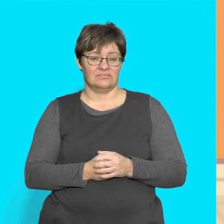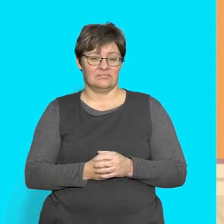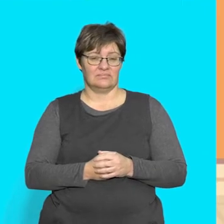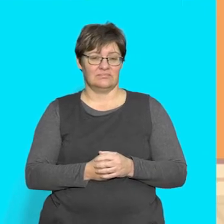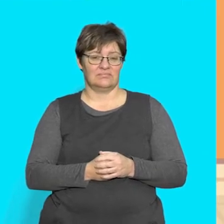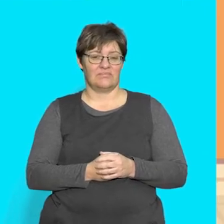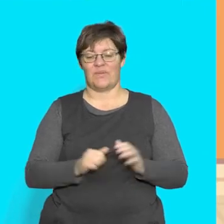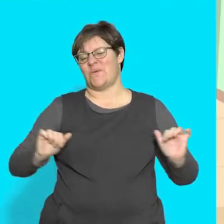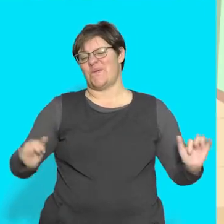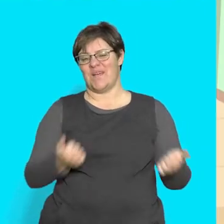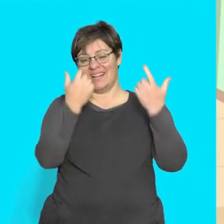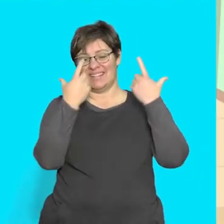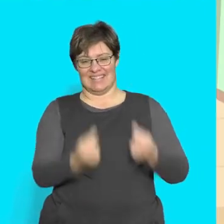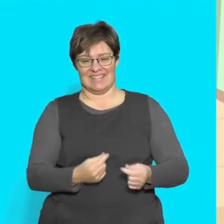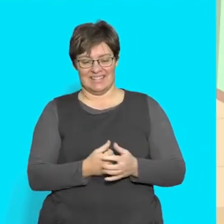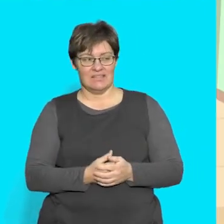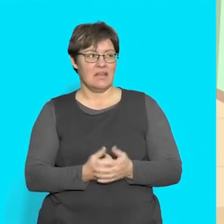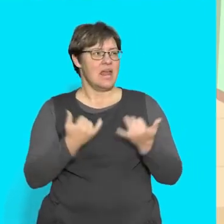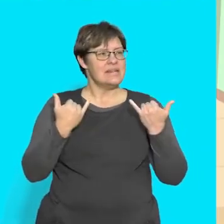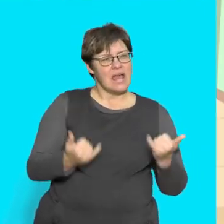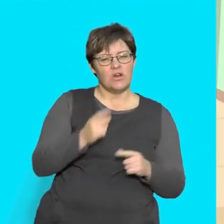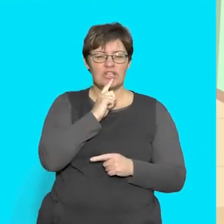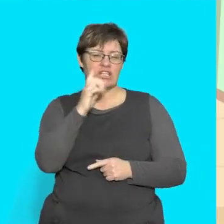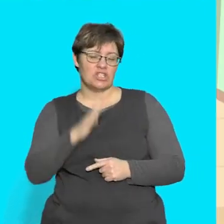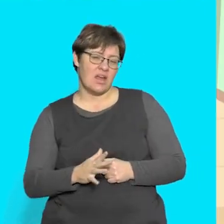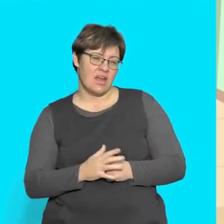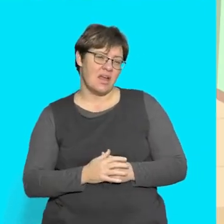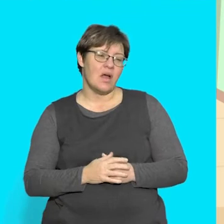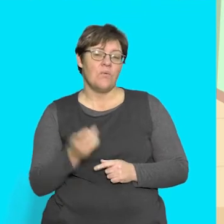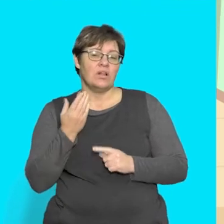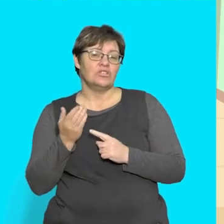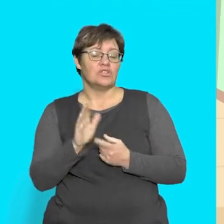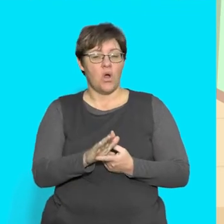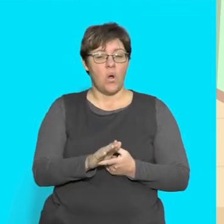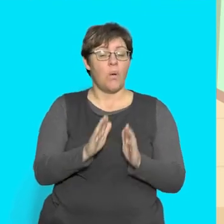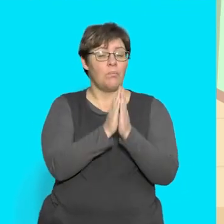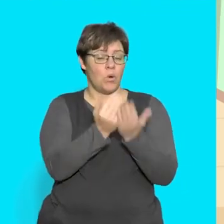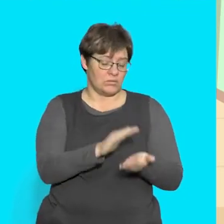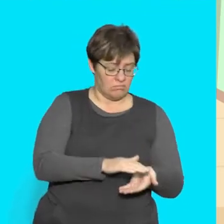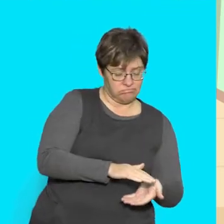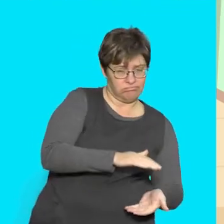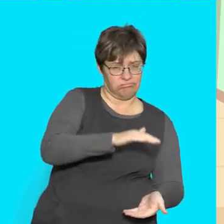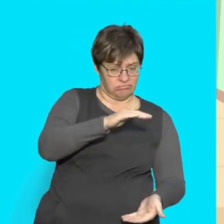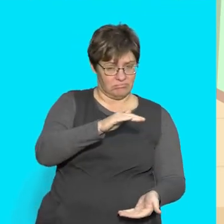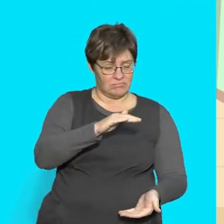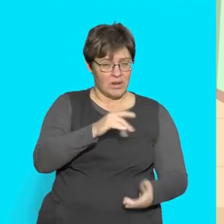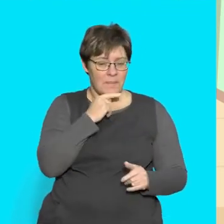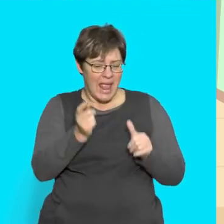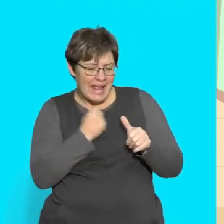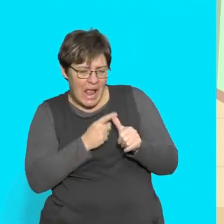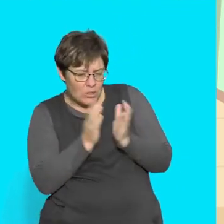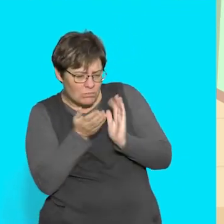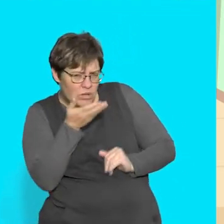Well done! Now your teacher is going to show you a pile of books How many can you